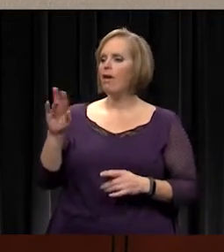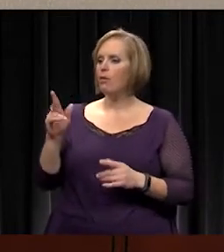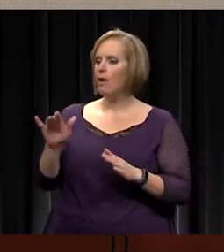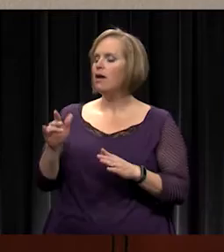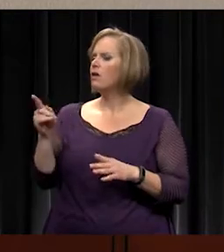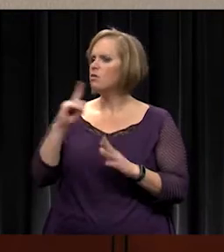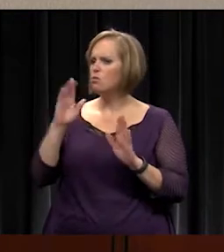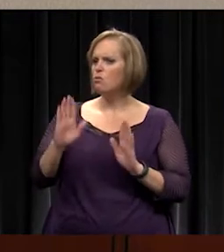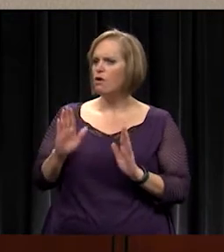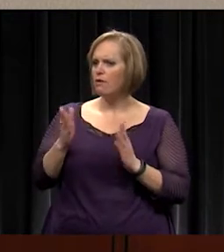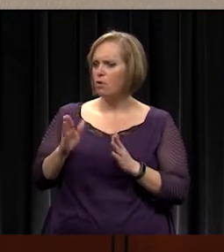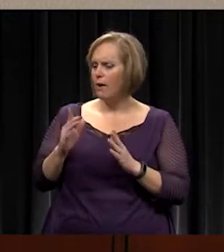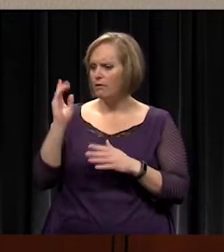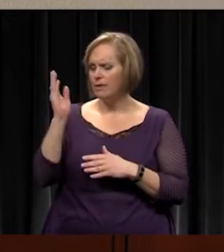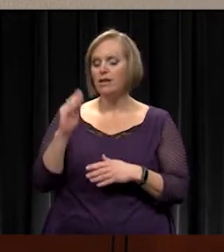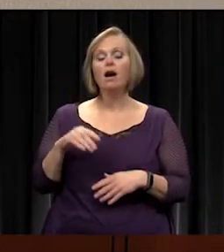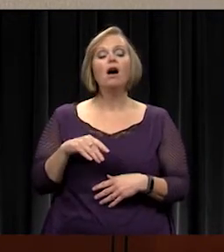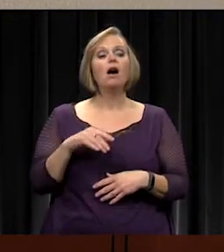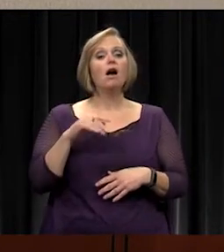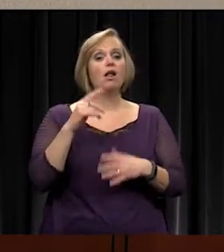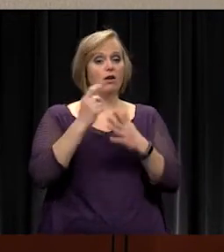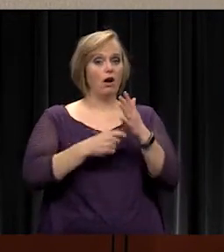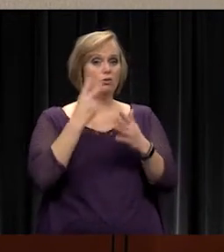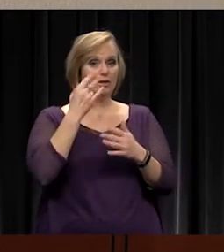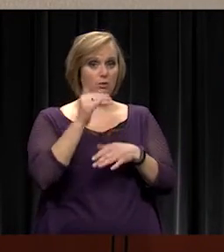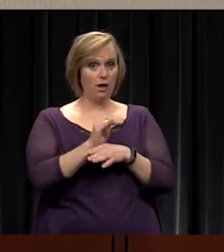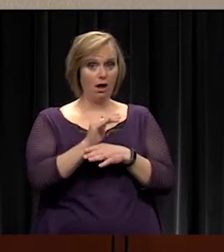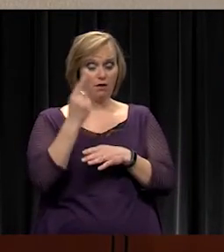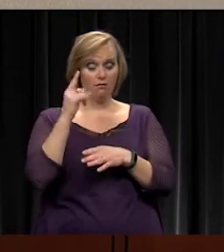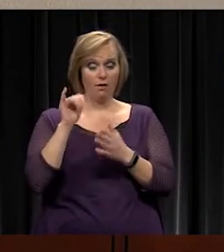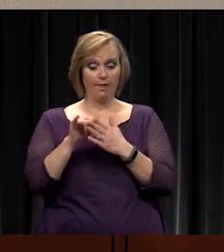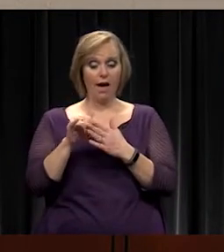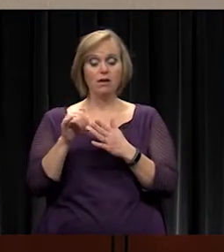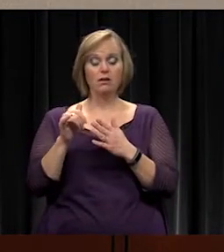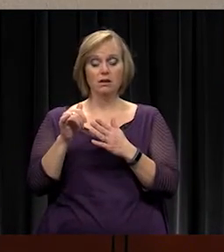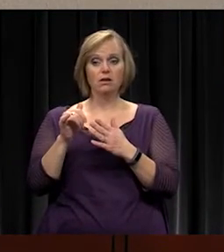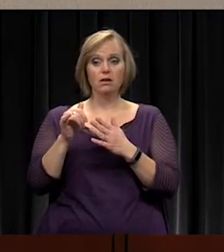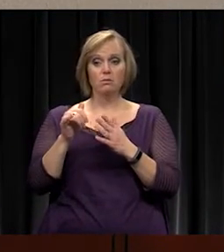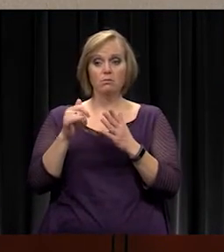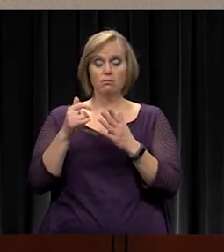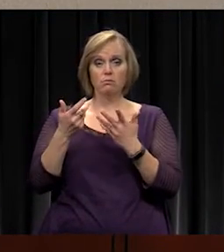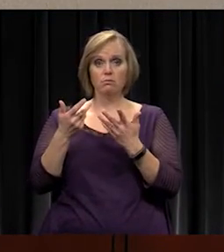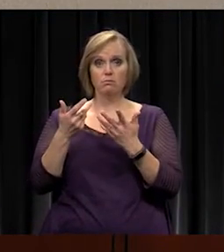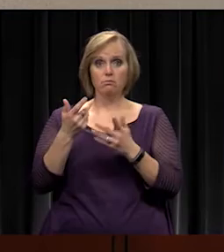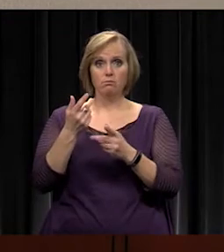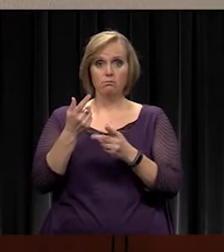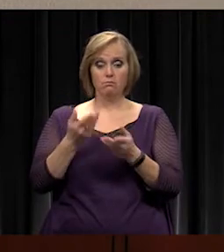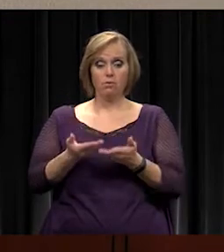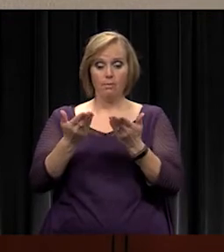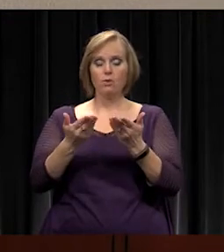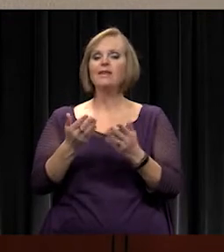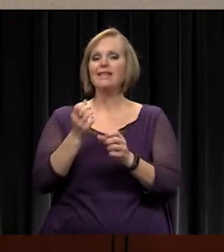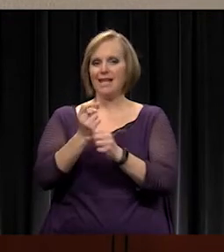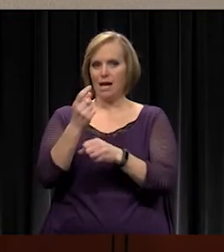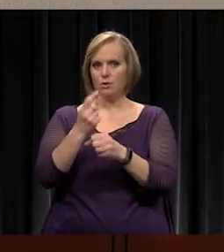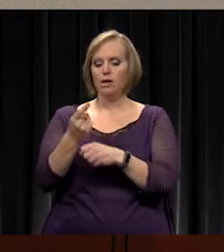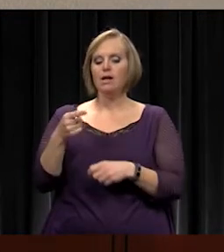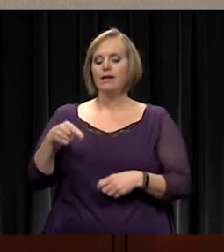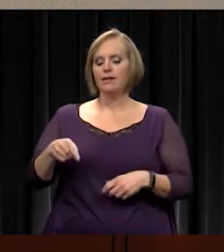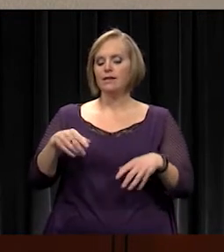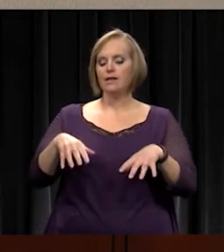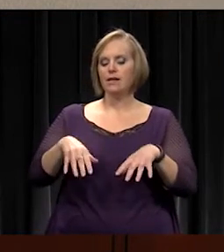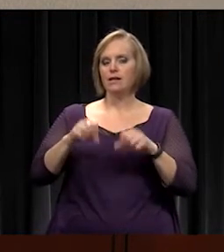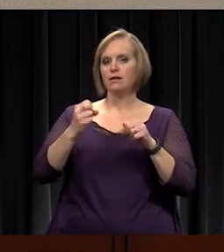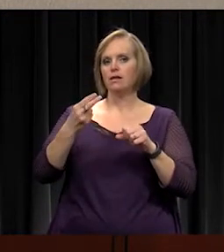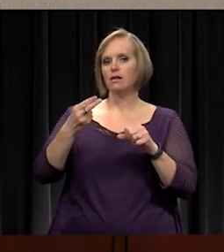Yeah, the cost that you see tonight on the proposal is an annual cost. This is a hosted solution. We will not be hosting it within the district.